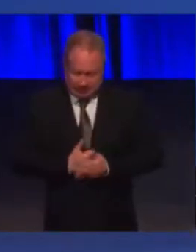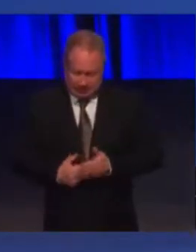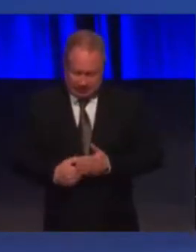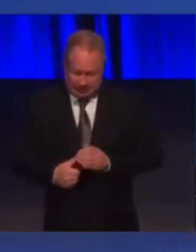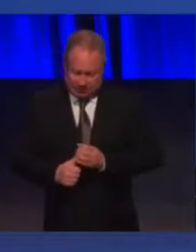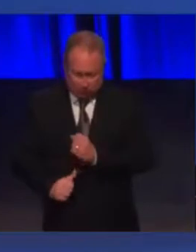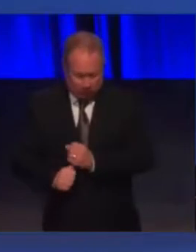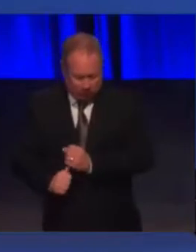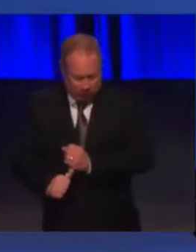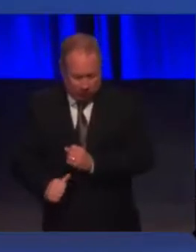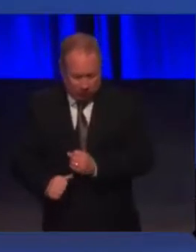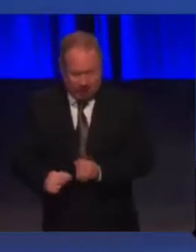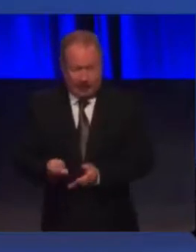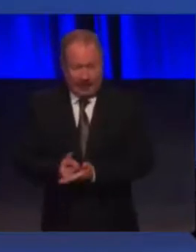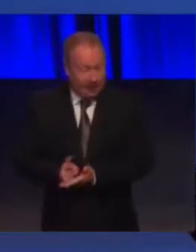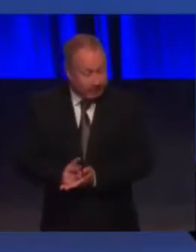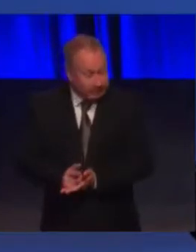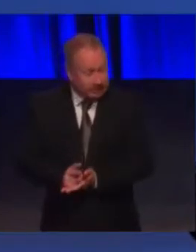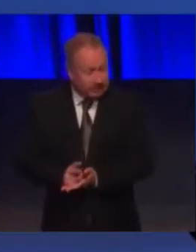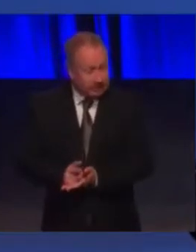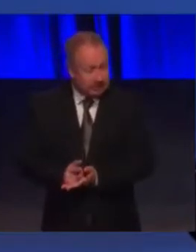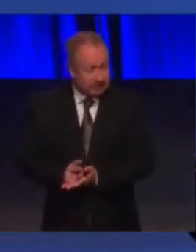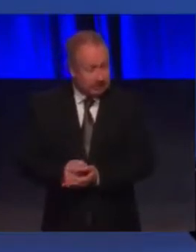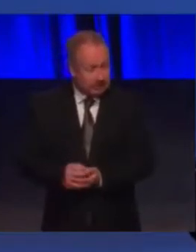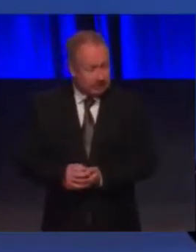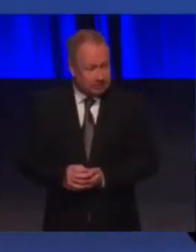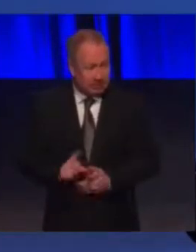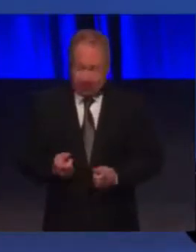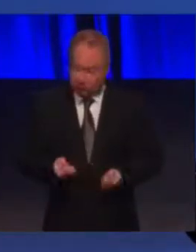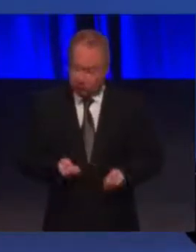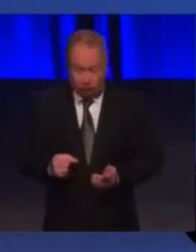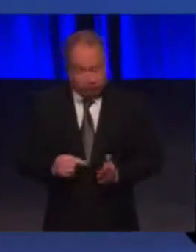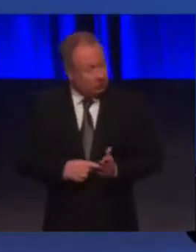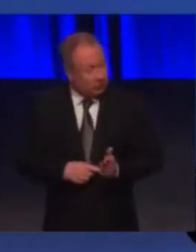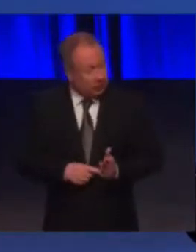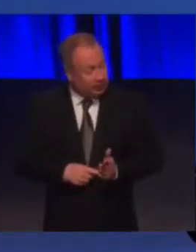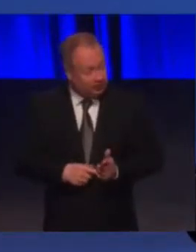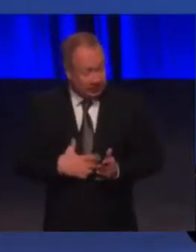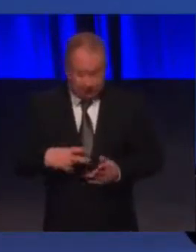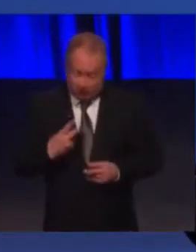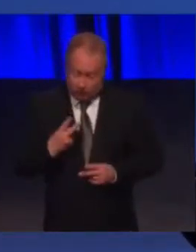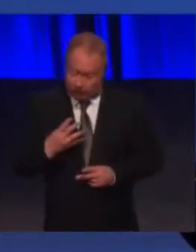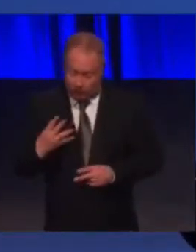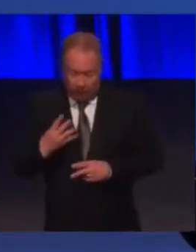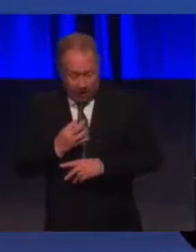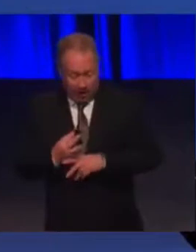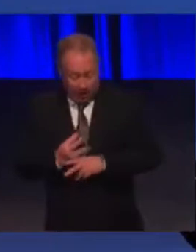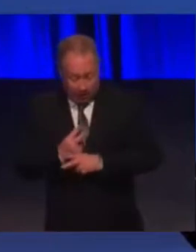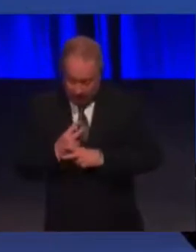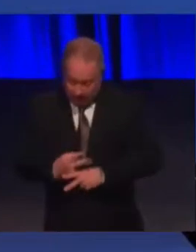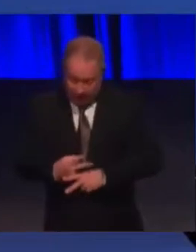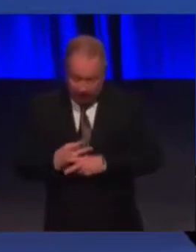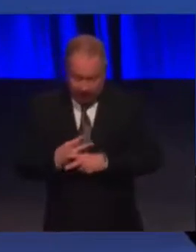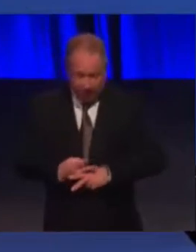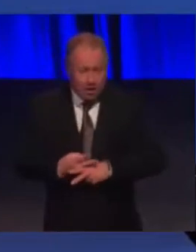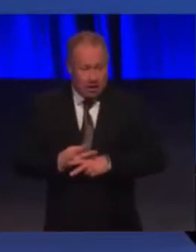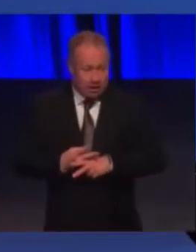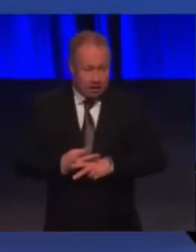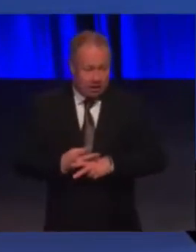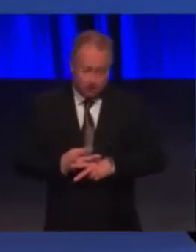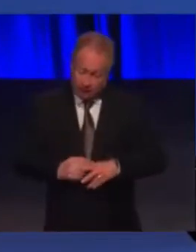epilepsy. He's doubly incontinent. He requires 24-hour support and he always, always will.